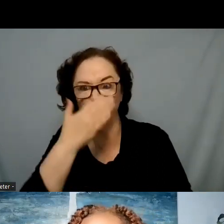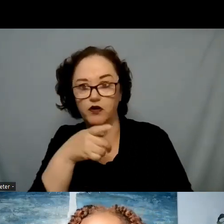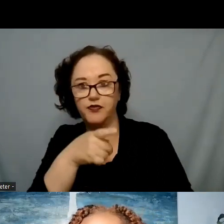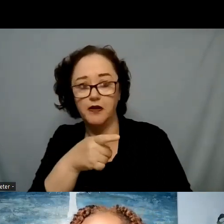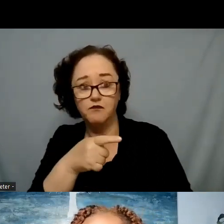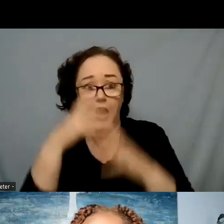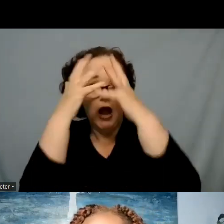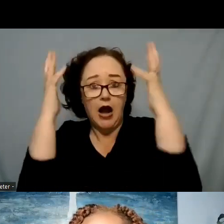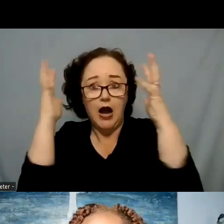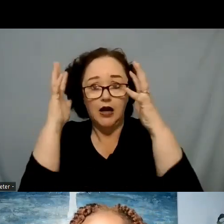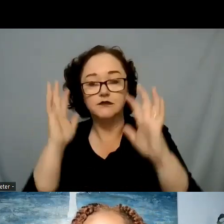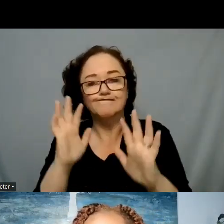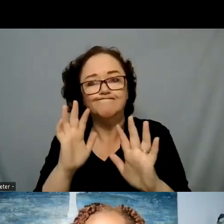need